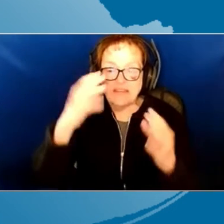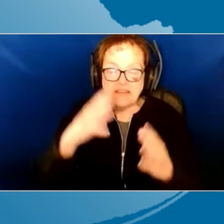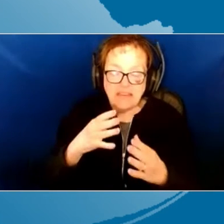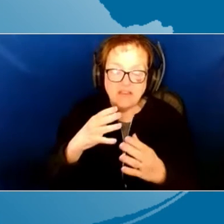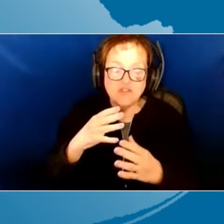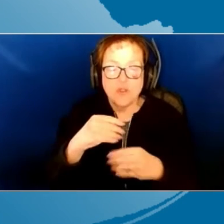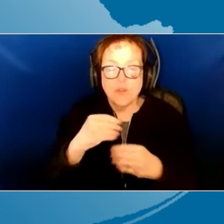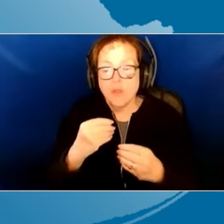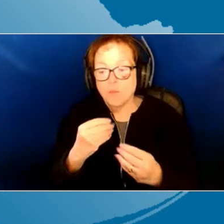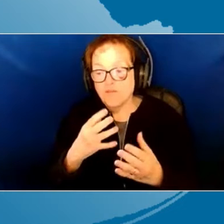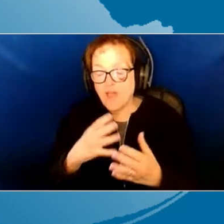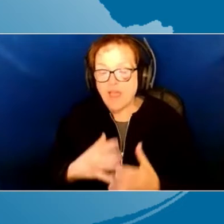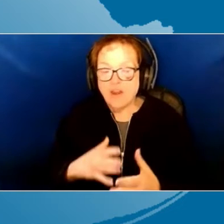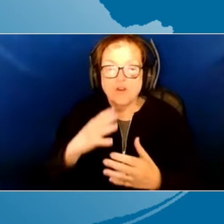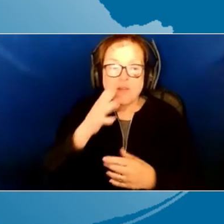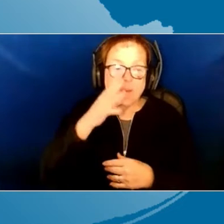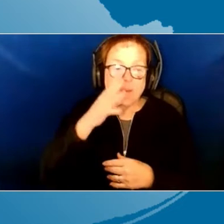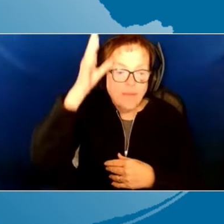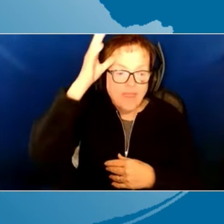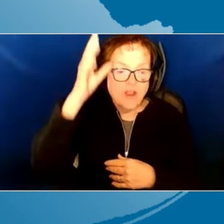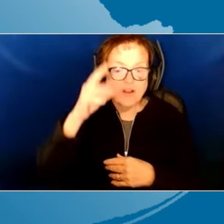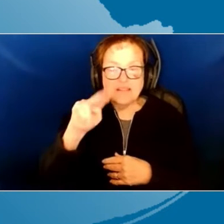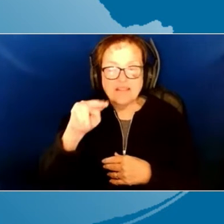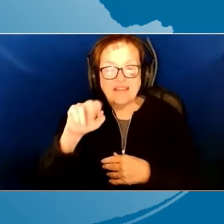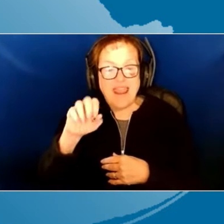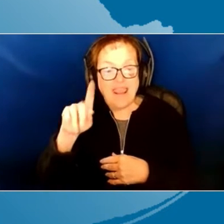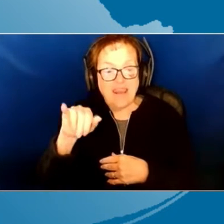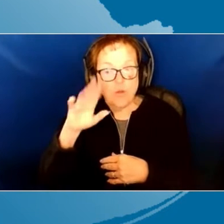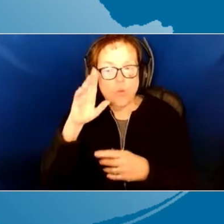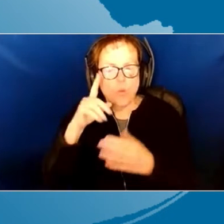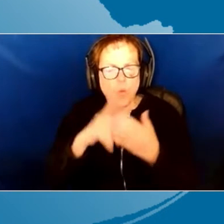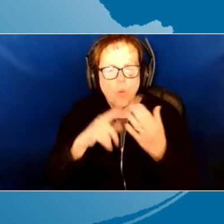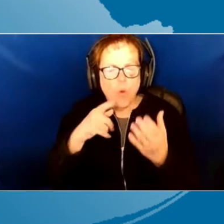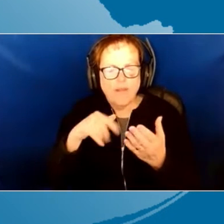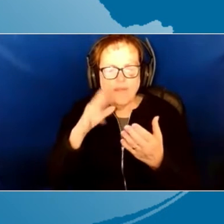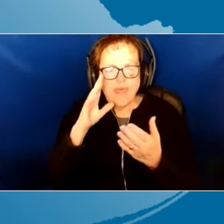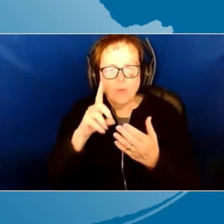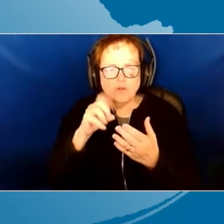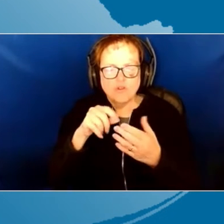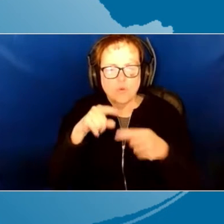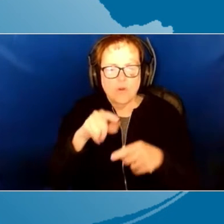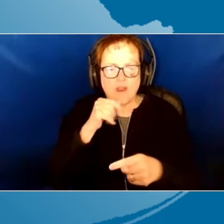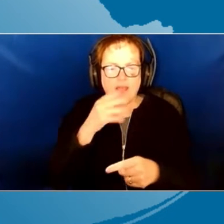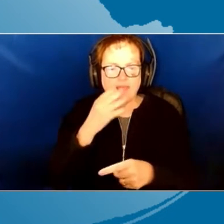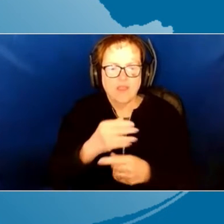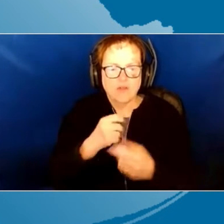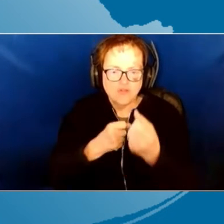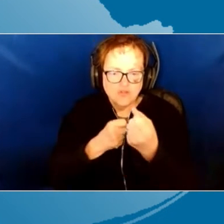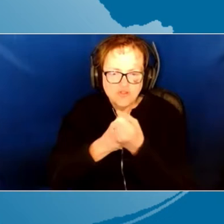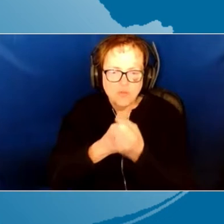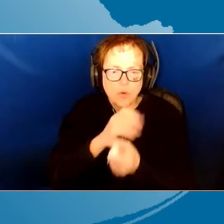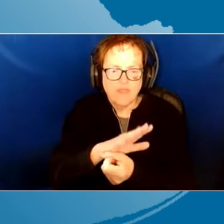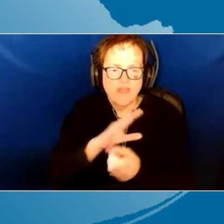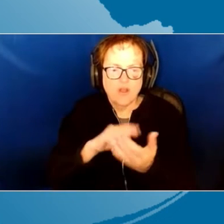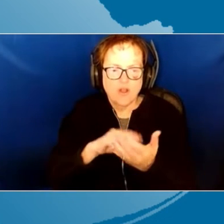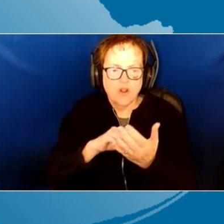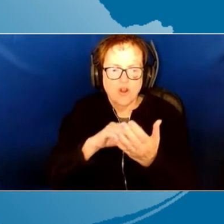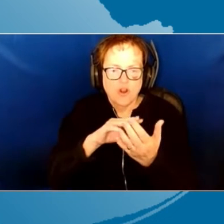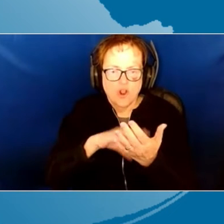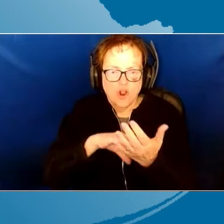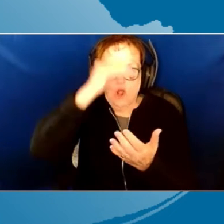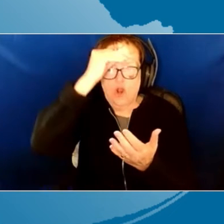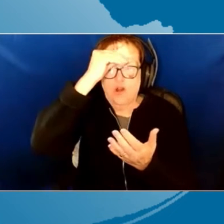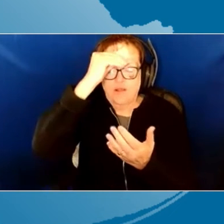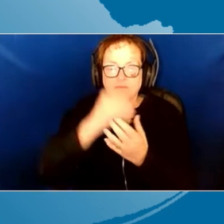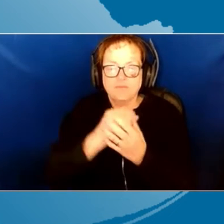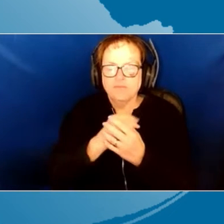the parent, the nanny? What are they going to be doing when you're not there to support the child's ongoing learning? And I'm not going to